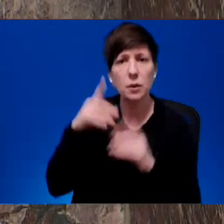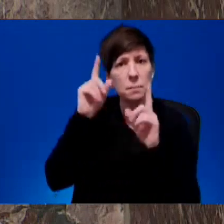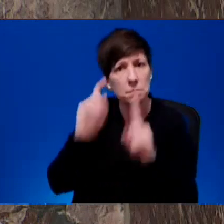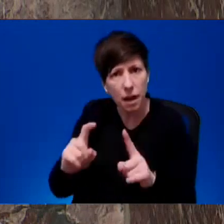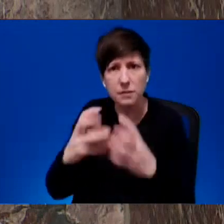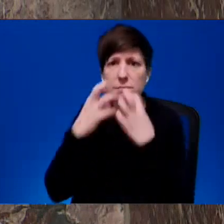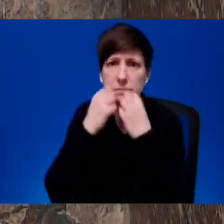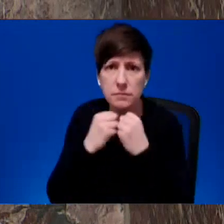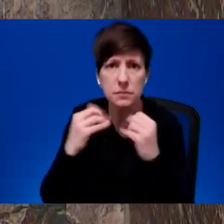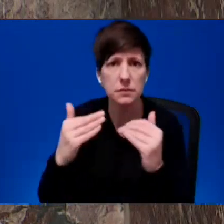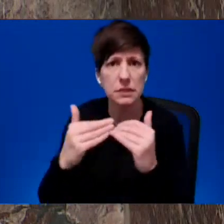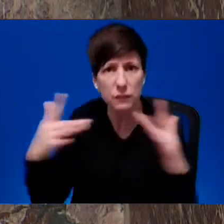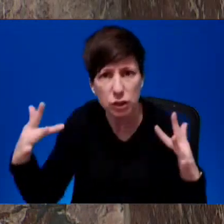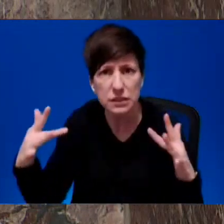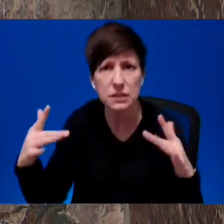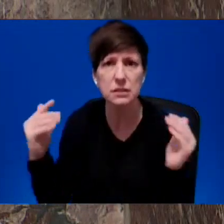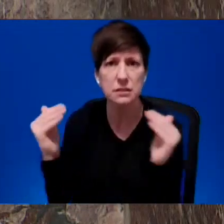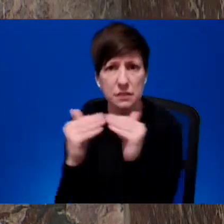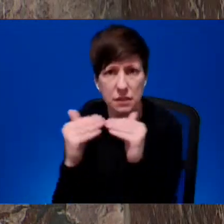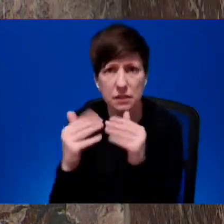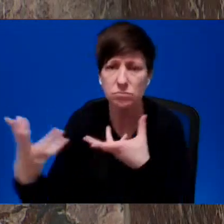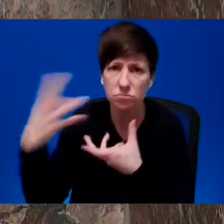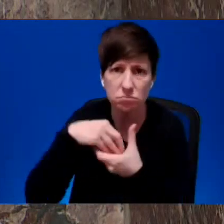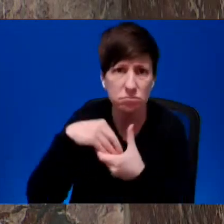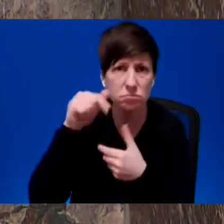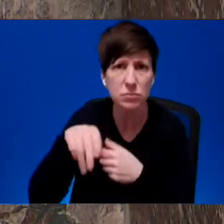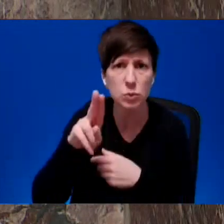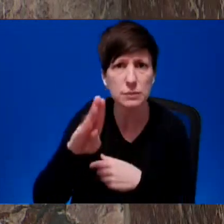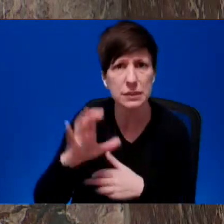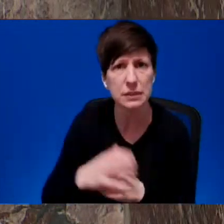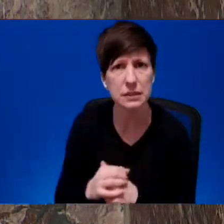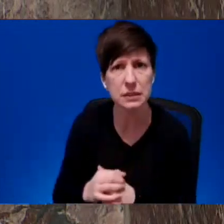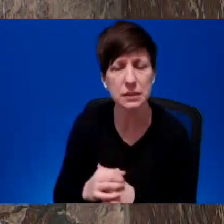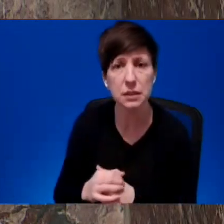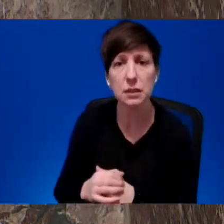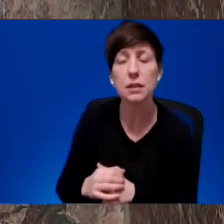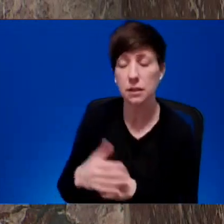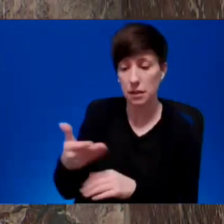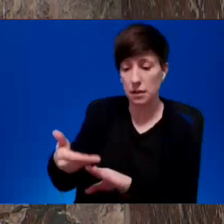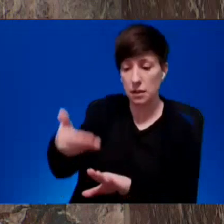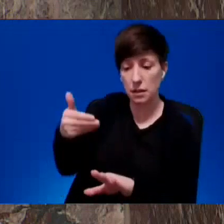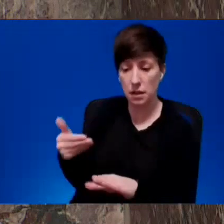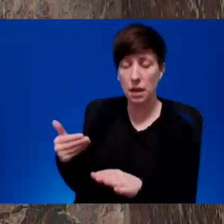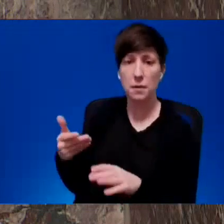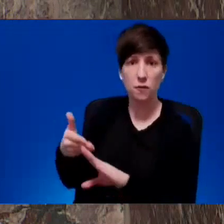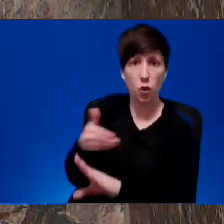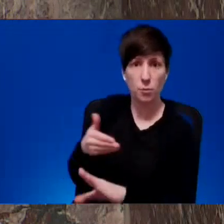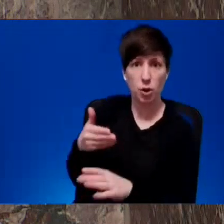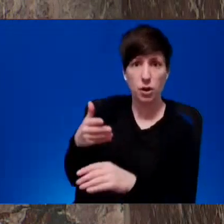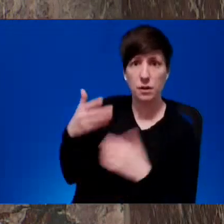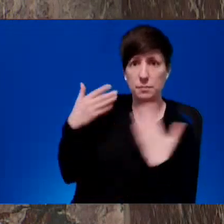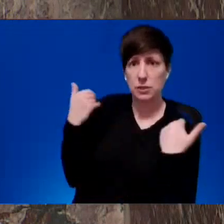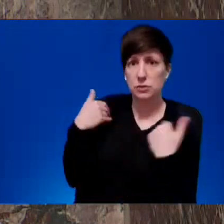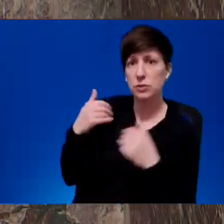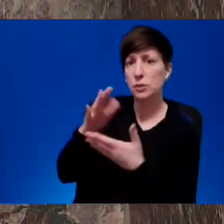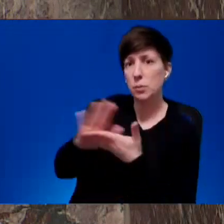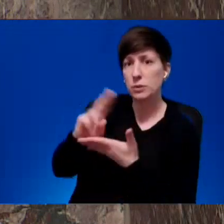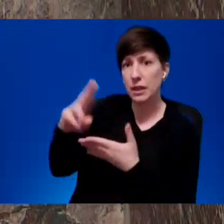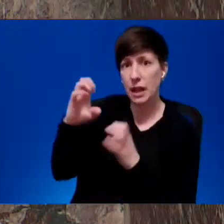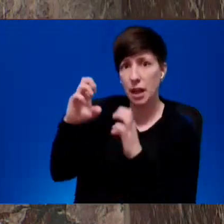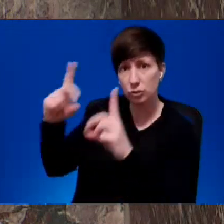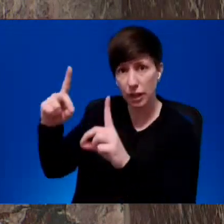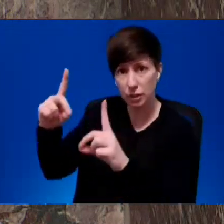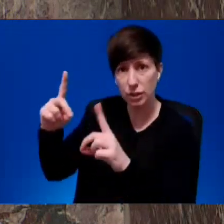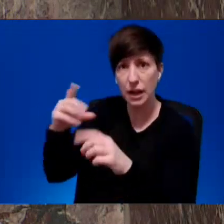tolerated. Prior to the dismissal of the former Minister of Postsecondary Education and Future Skills,